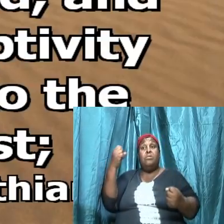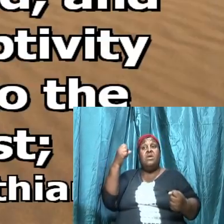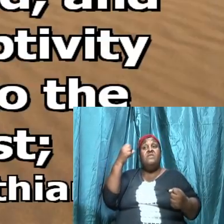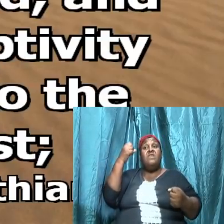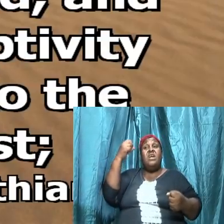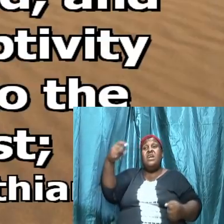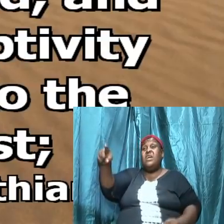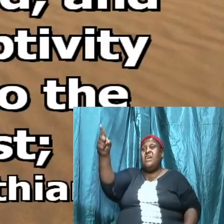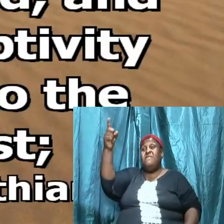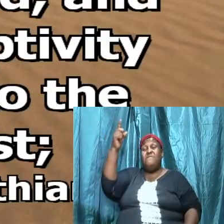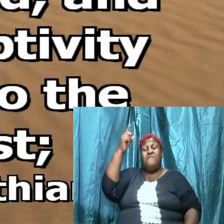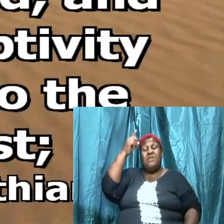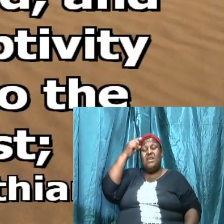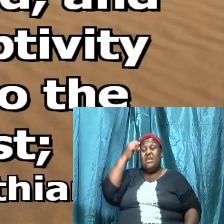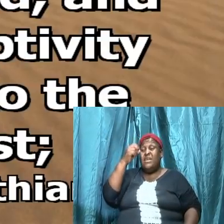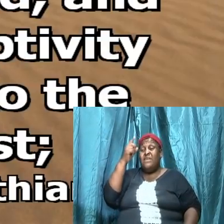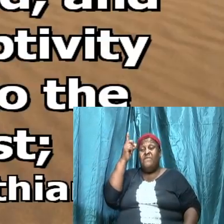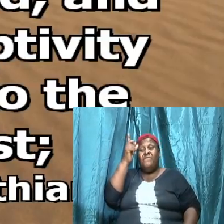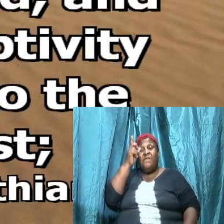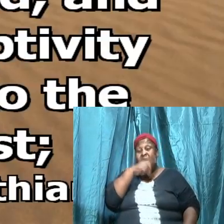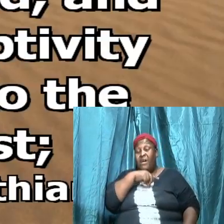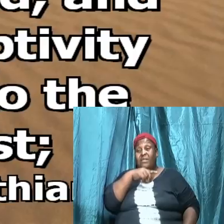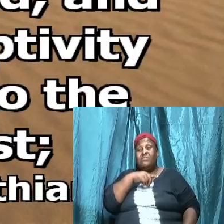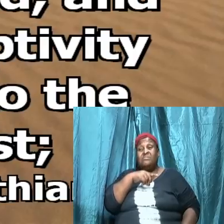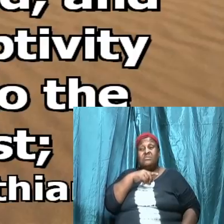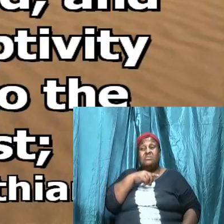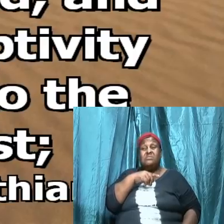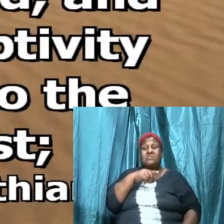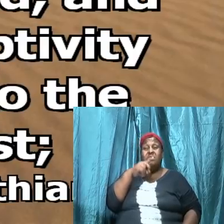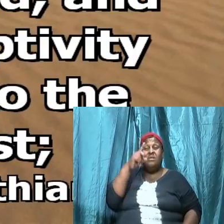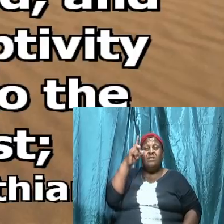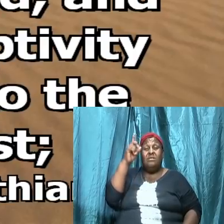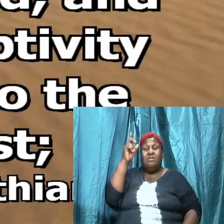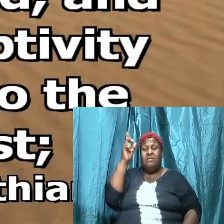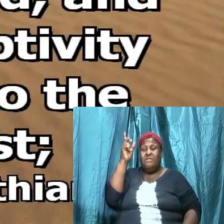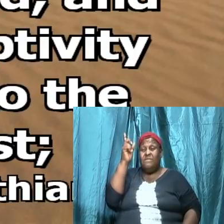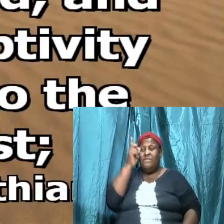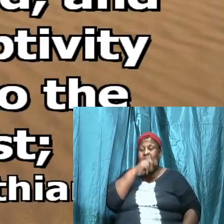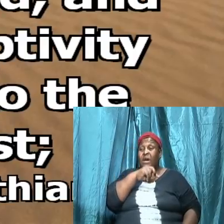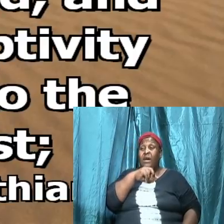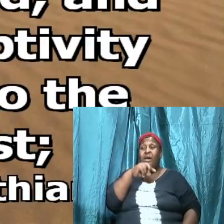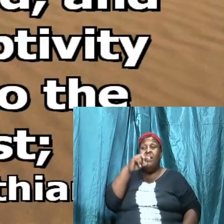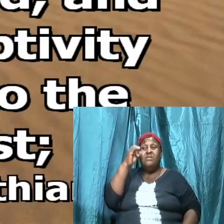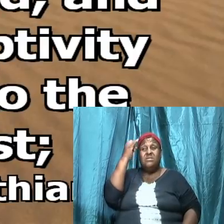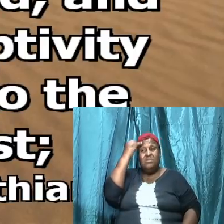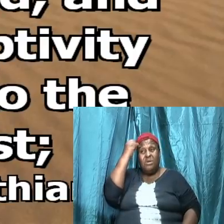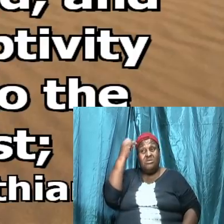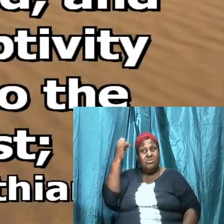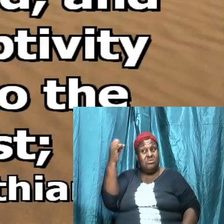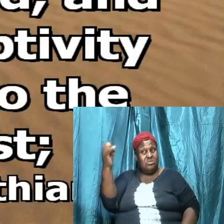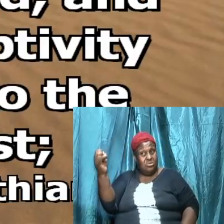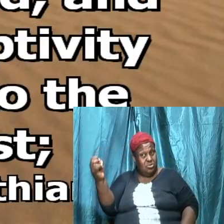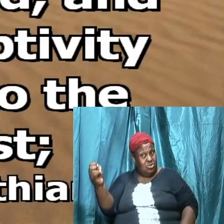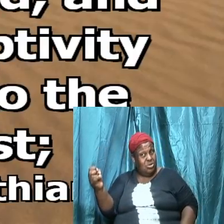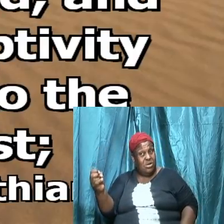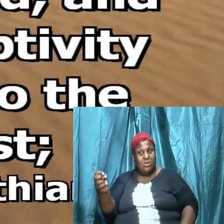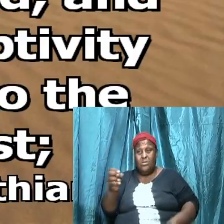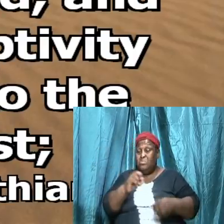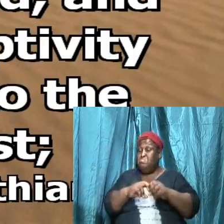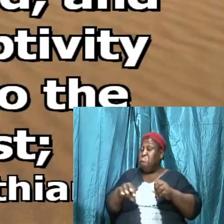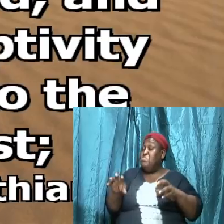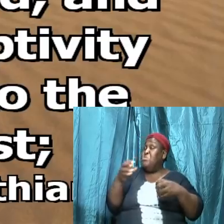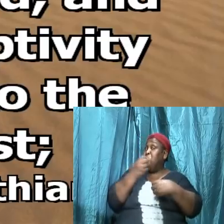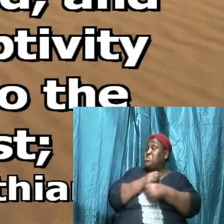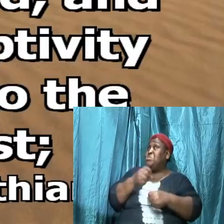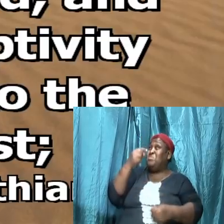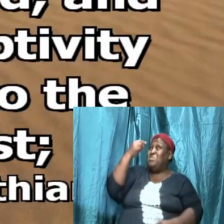every eye thing that exalt itself against the knowledge of God mash it down cast it down don't make it take root in your